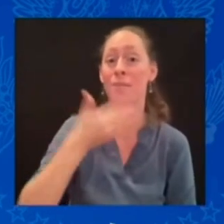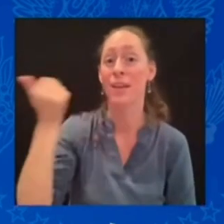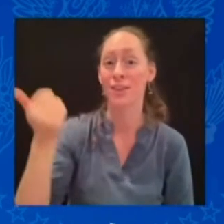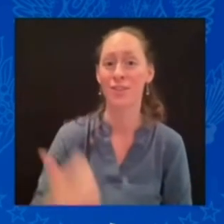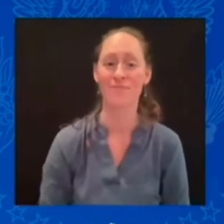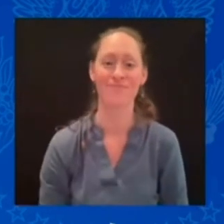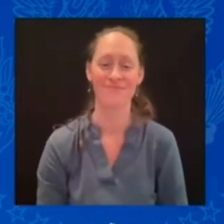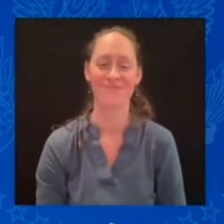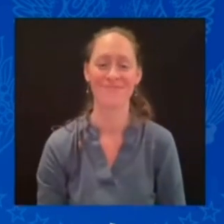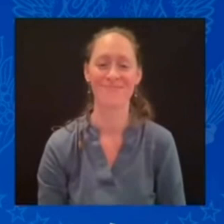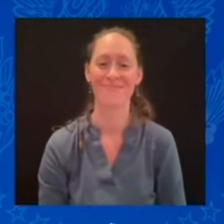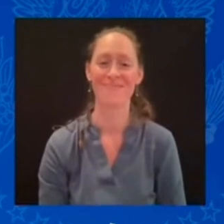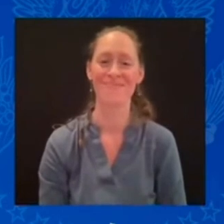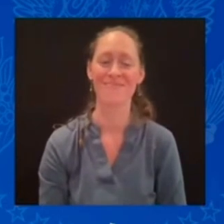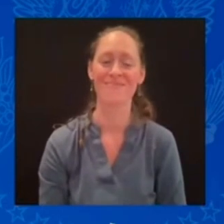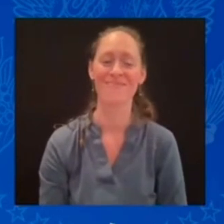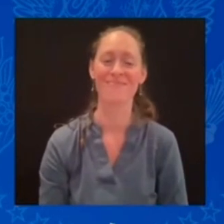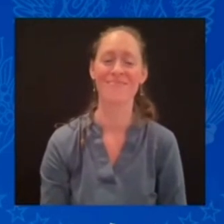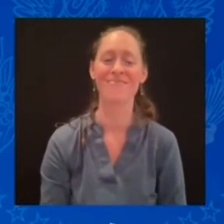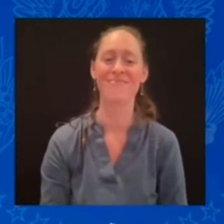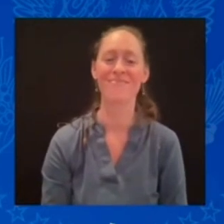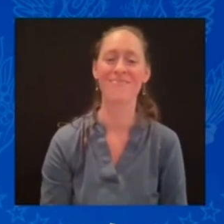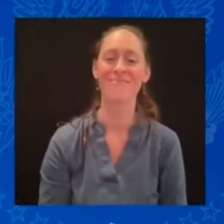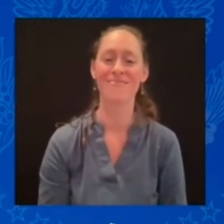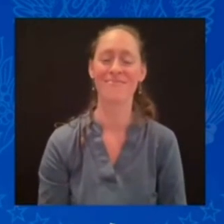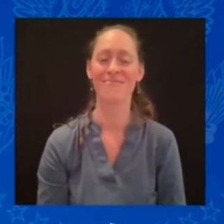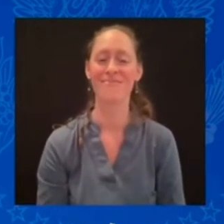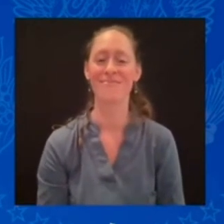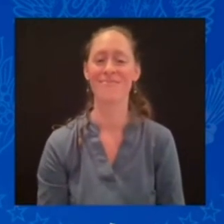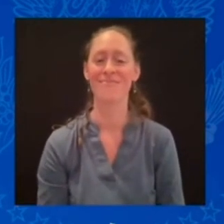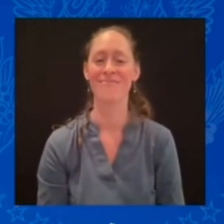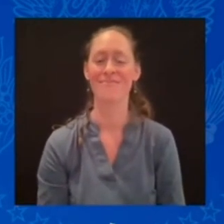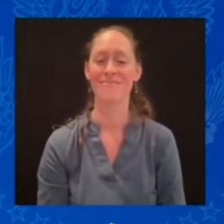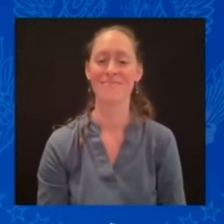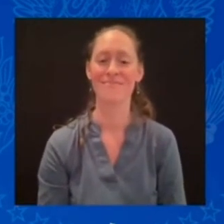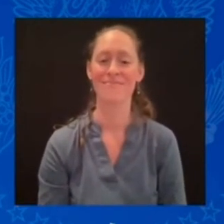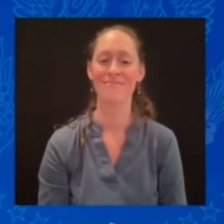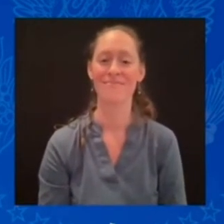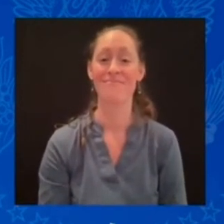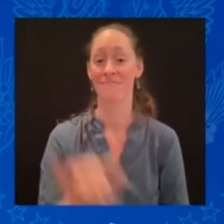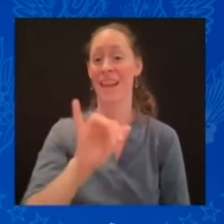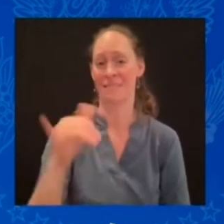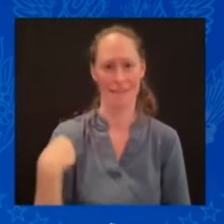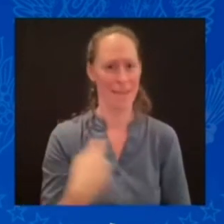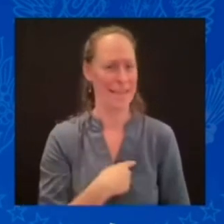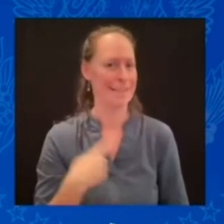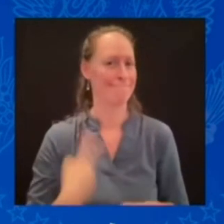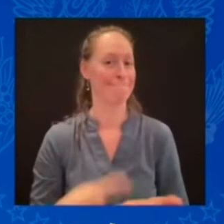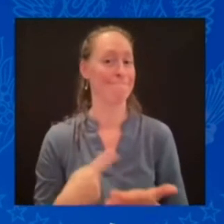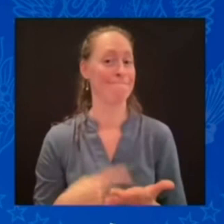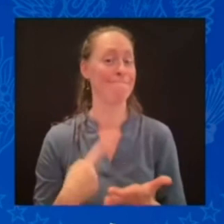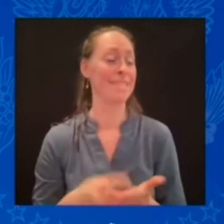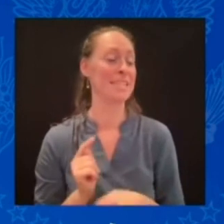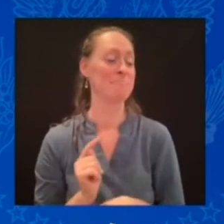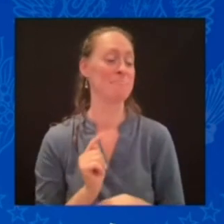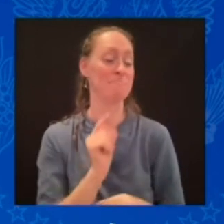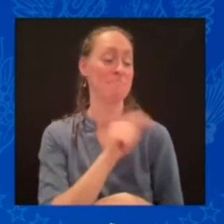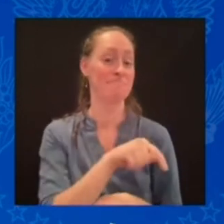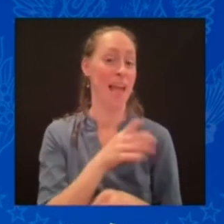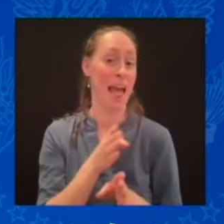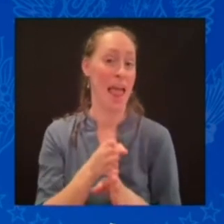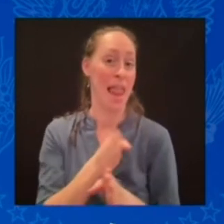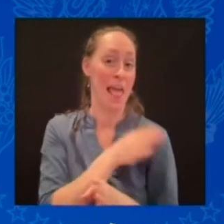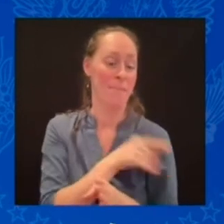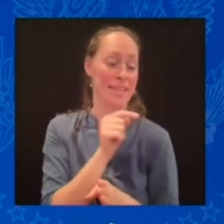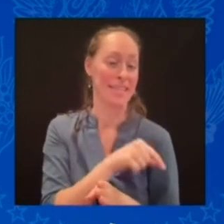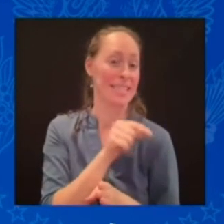think that we both share similar views. The war in Ukraine